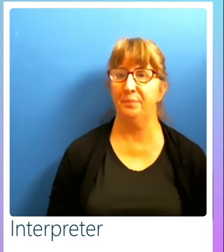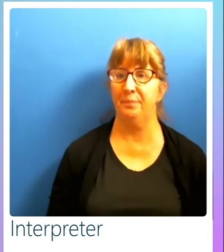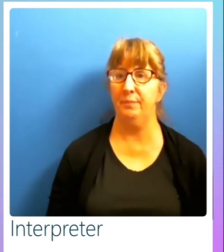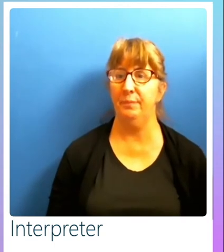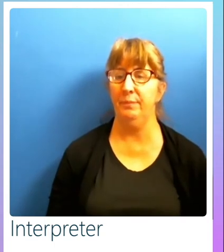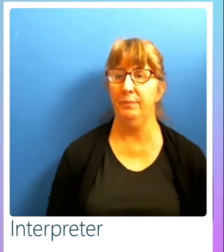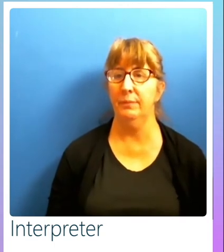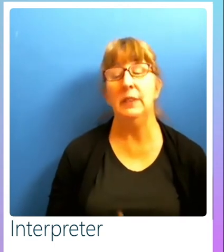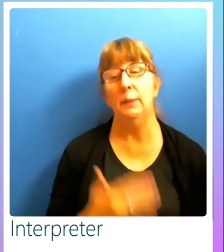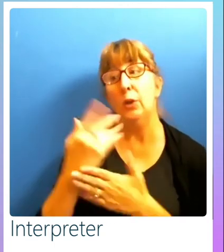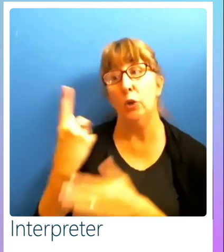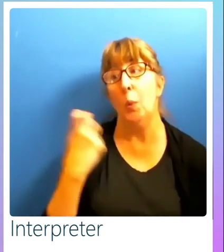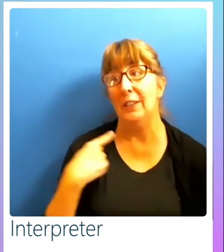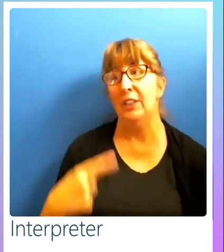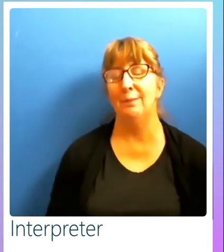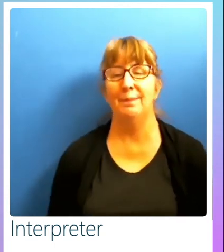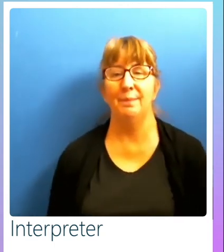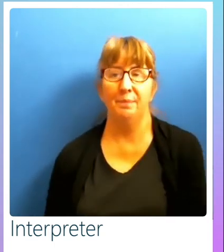Good question, by the way.